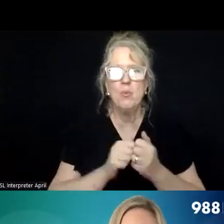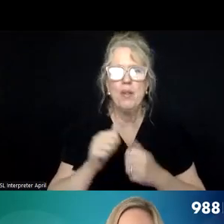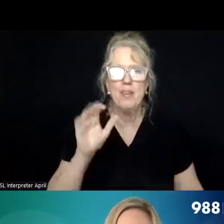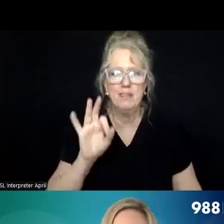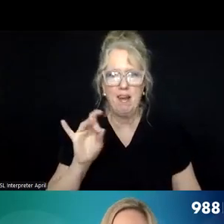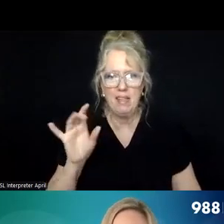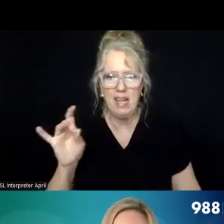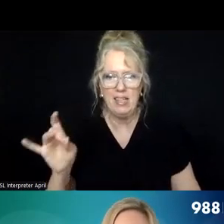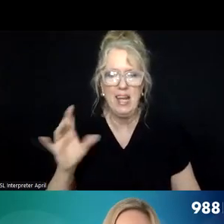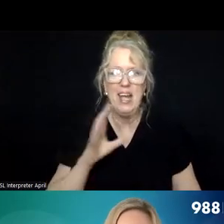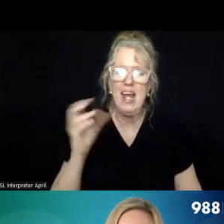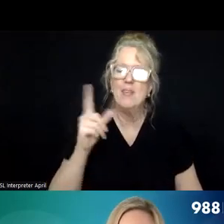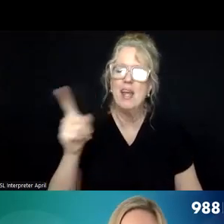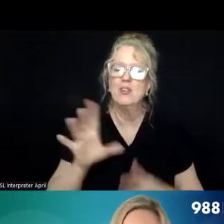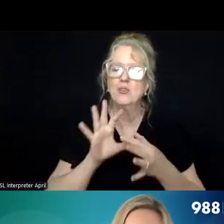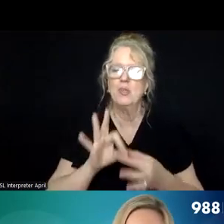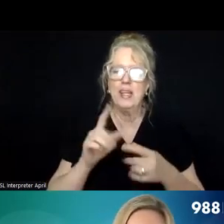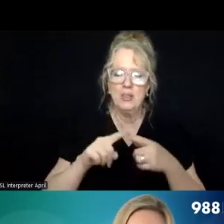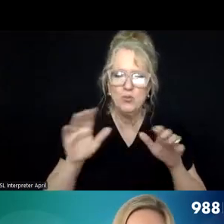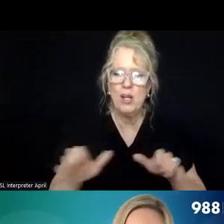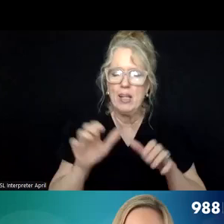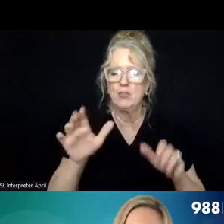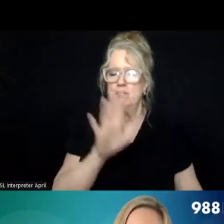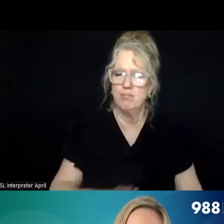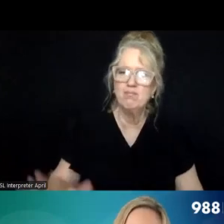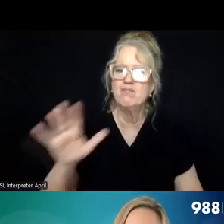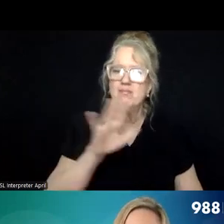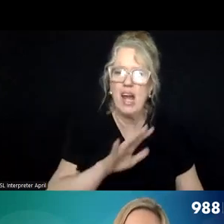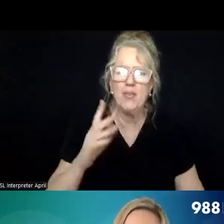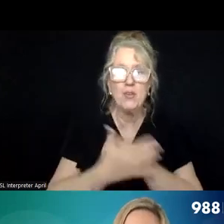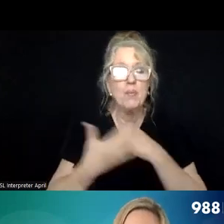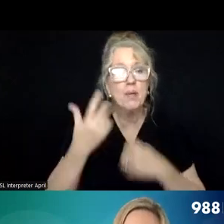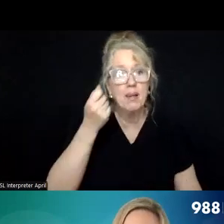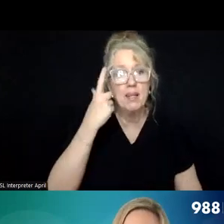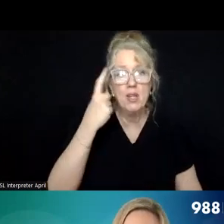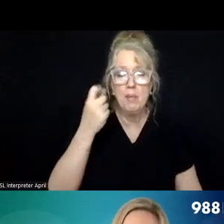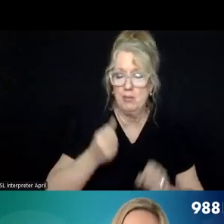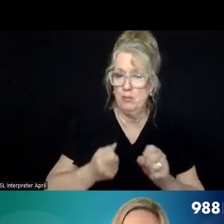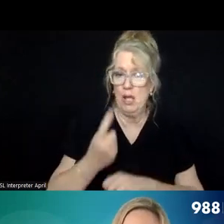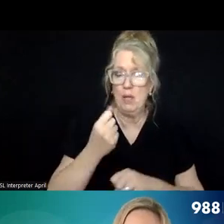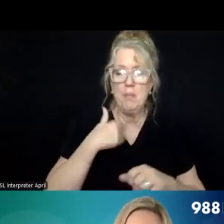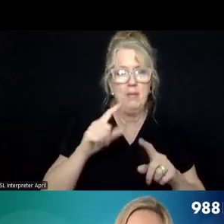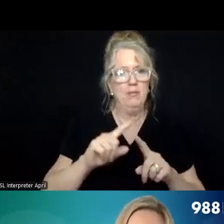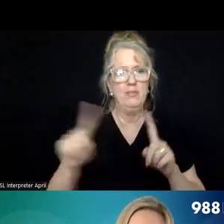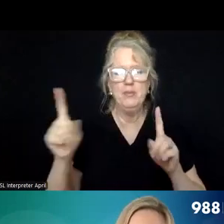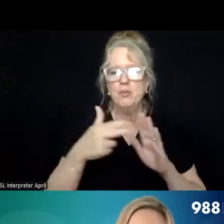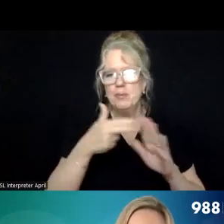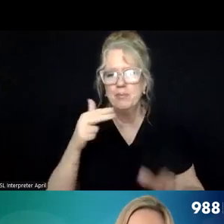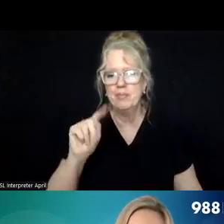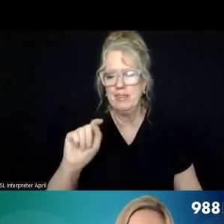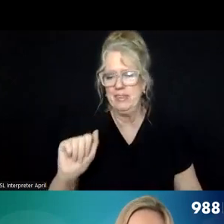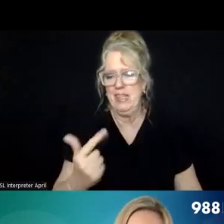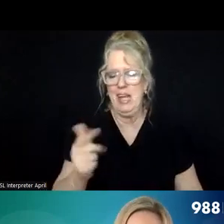eight, uh, and it's related activities across the country. Uh, every year we'll probably have a different tagline. This year's